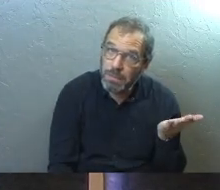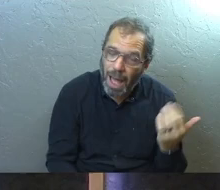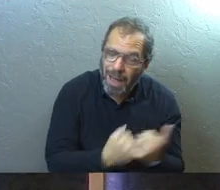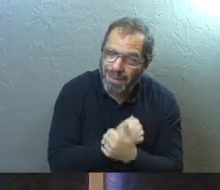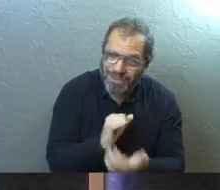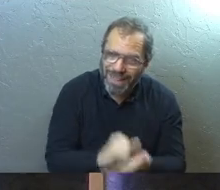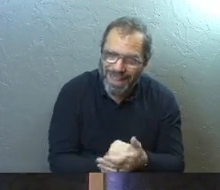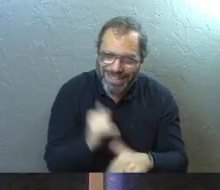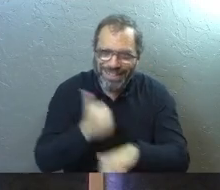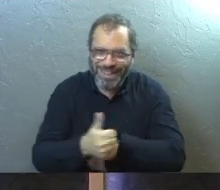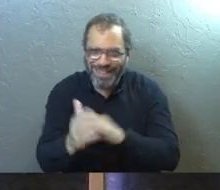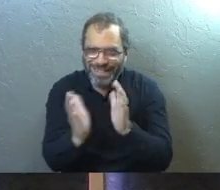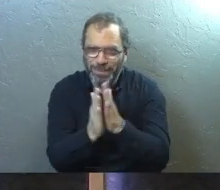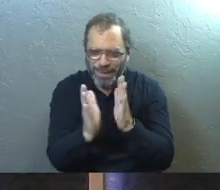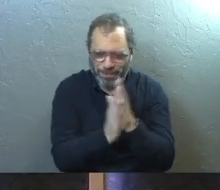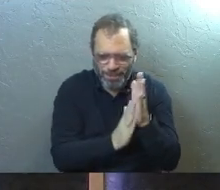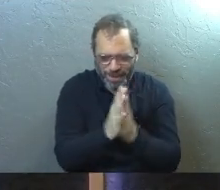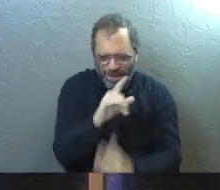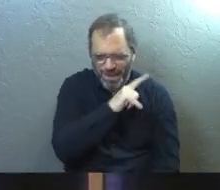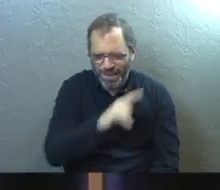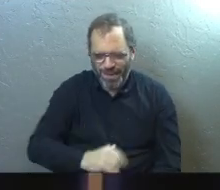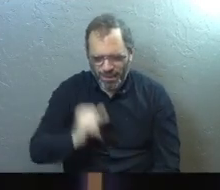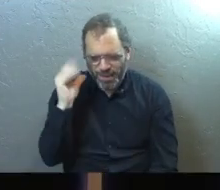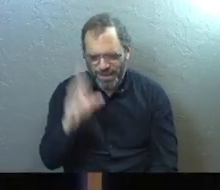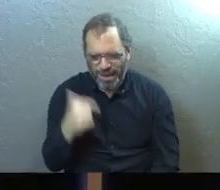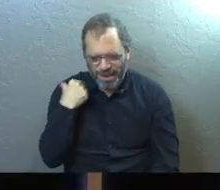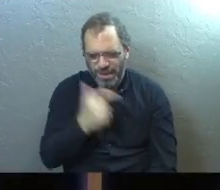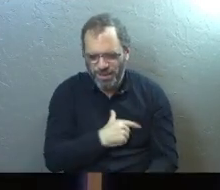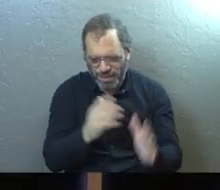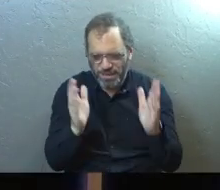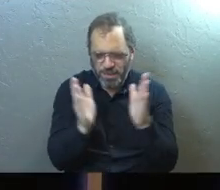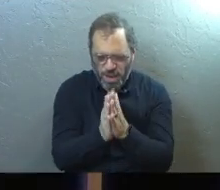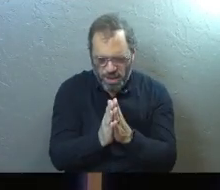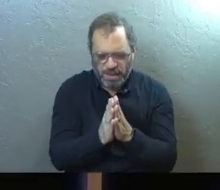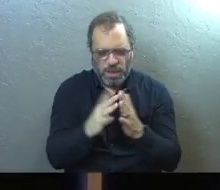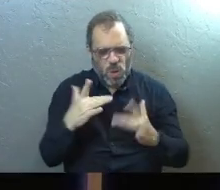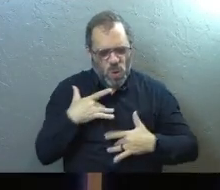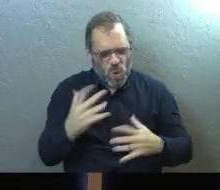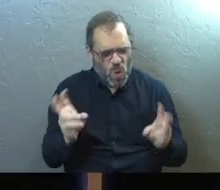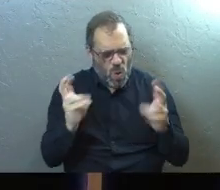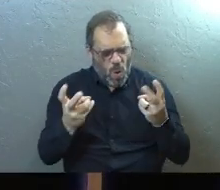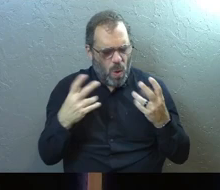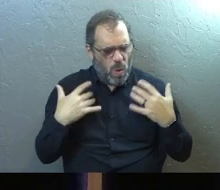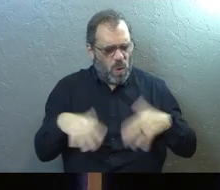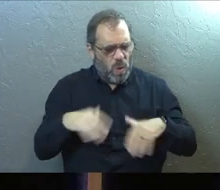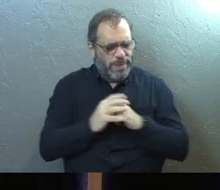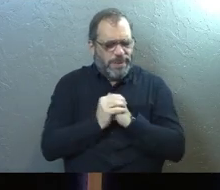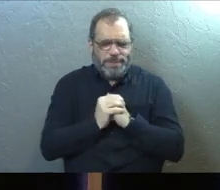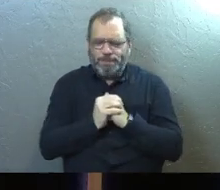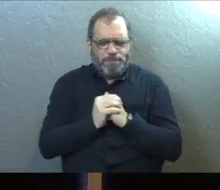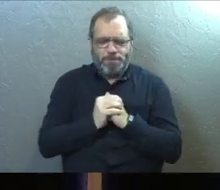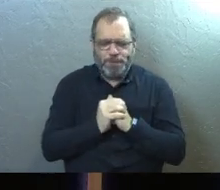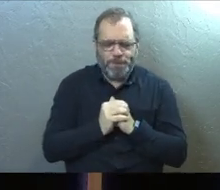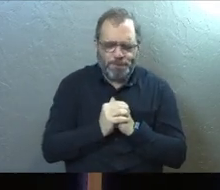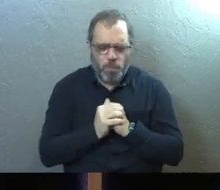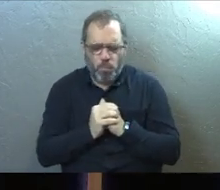pulling that out. Let's pray. Lord God, as we go into such a sensitive topic, such a deep topic, Lord,